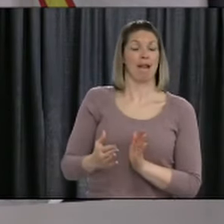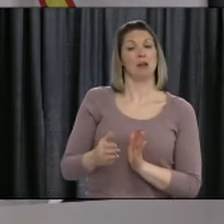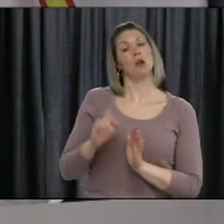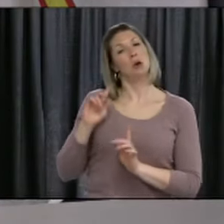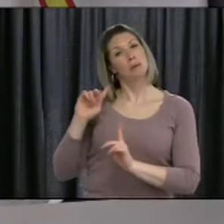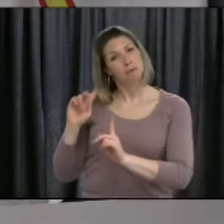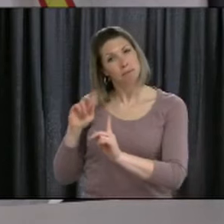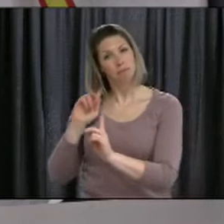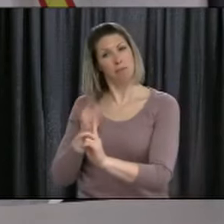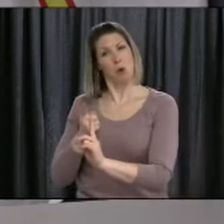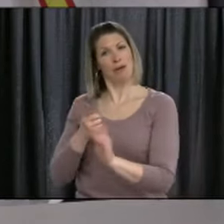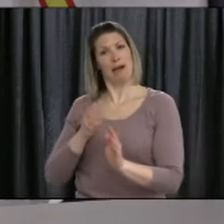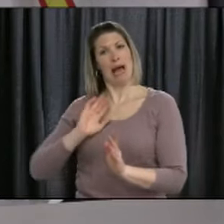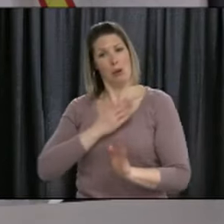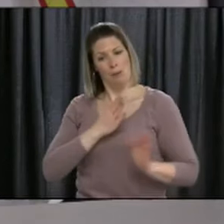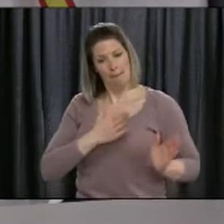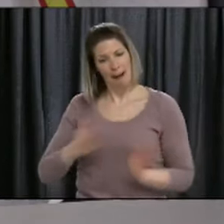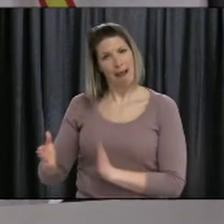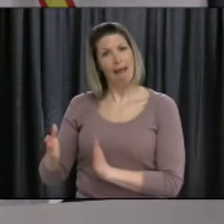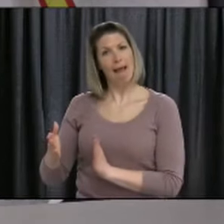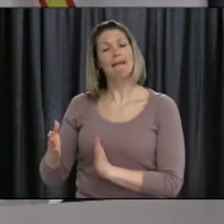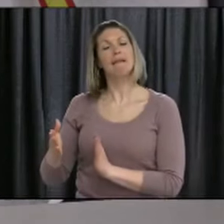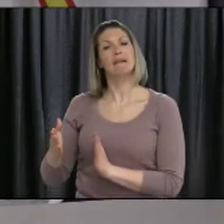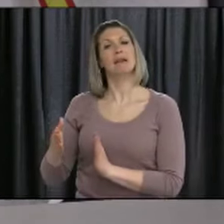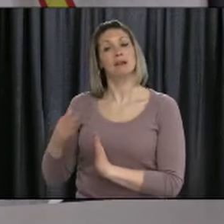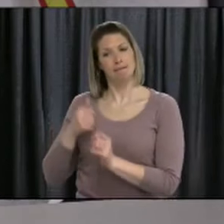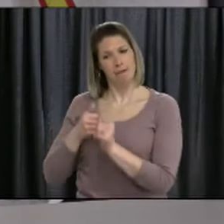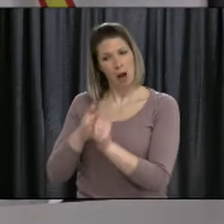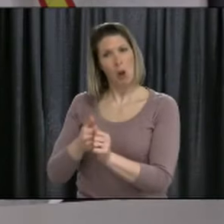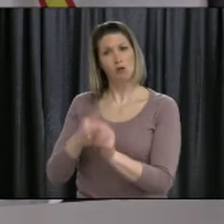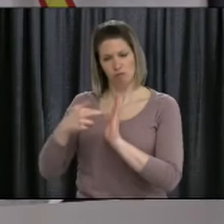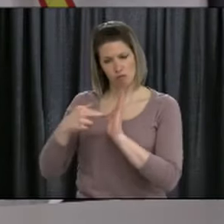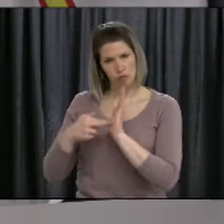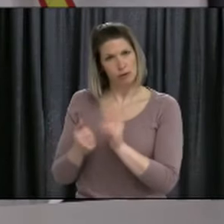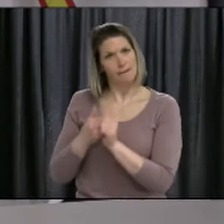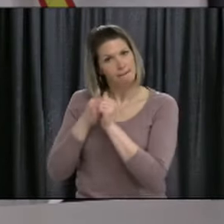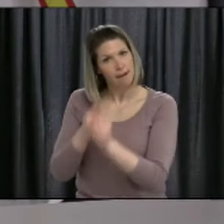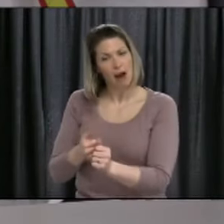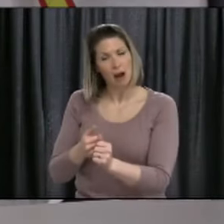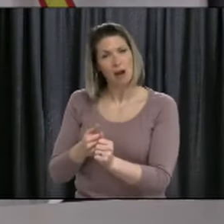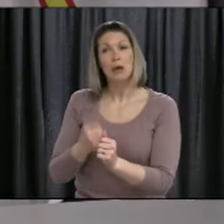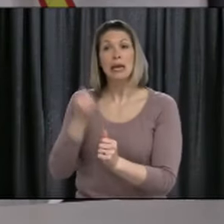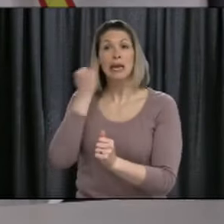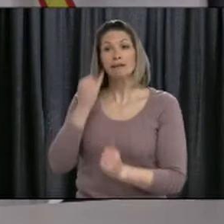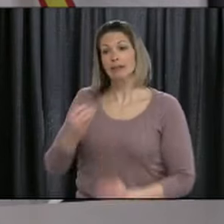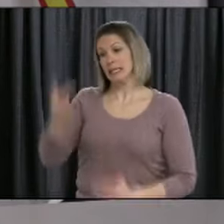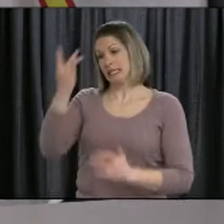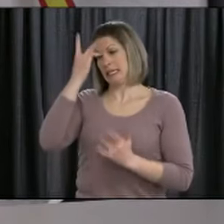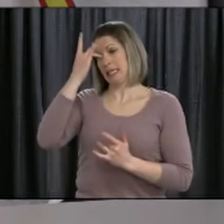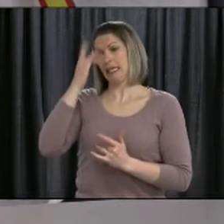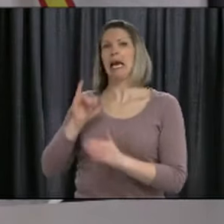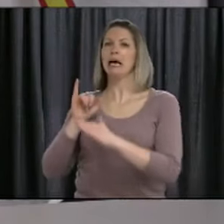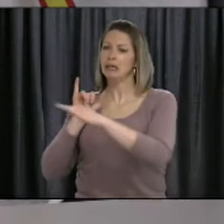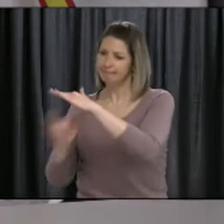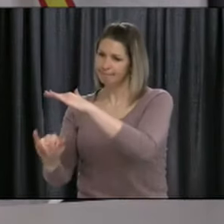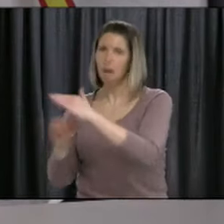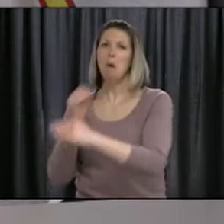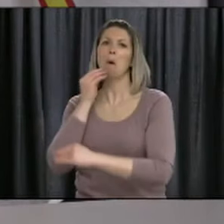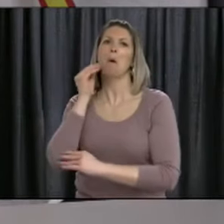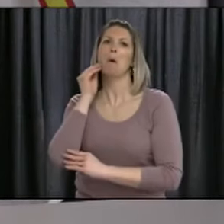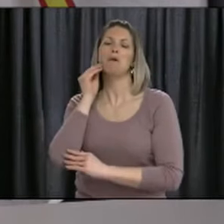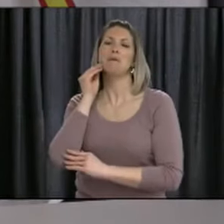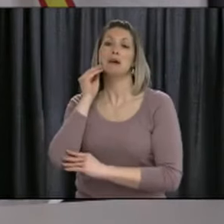guidelines and if they get sick, they stay home, they get tested. We can find cases. can trace contacts, quarantine contacts,